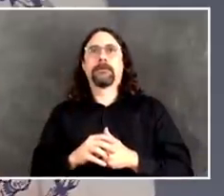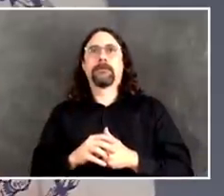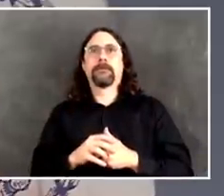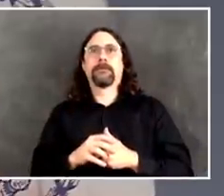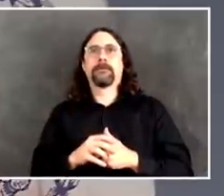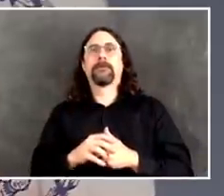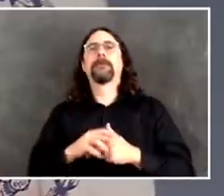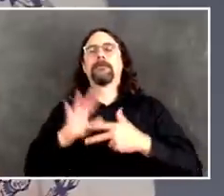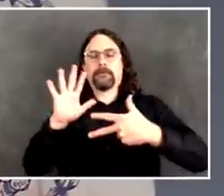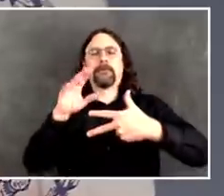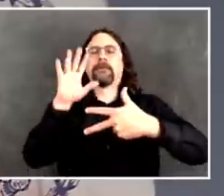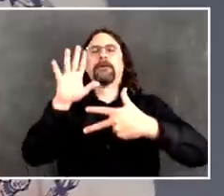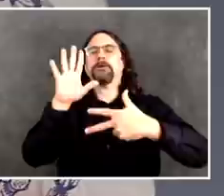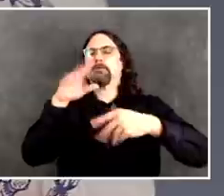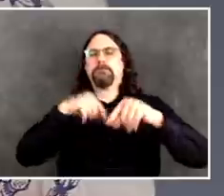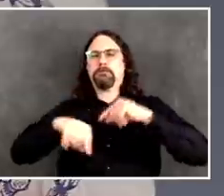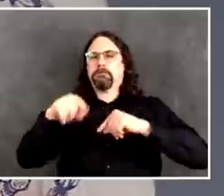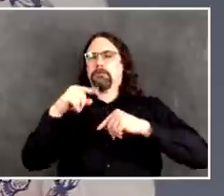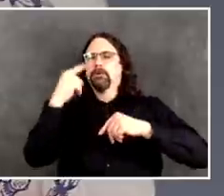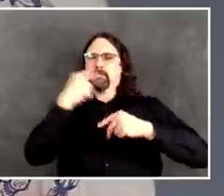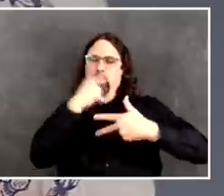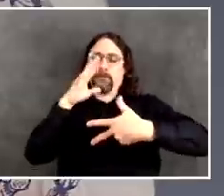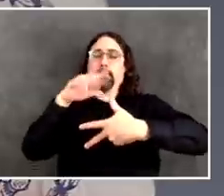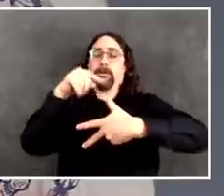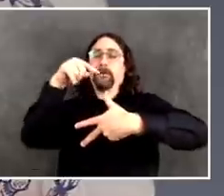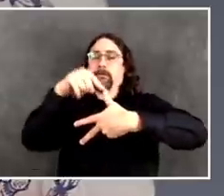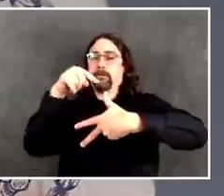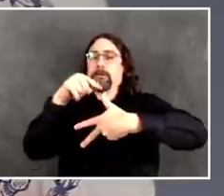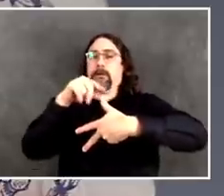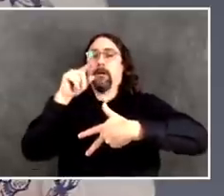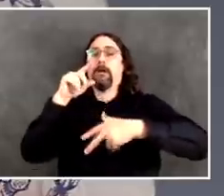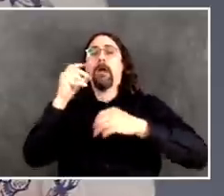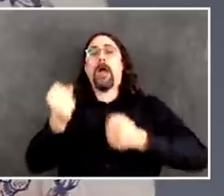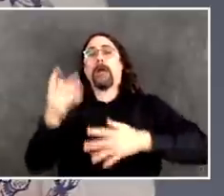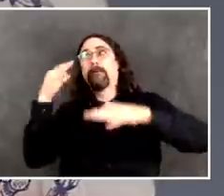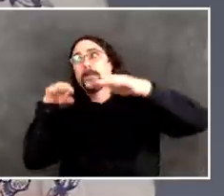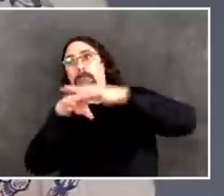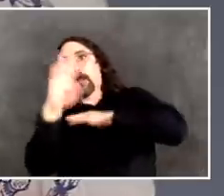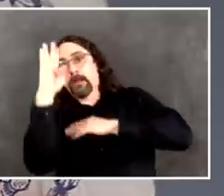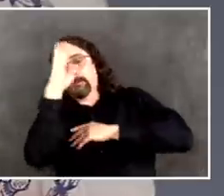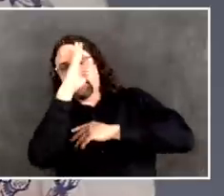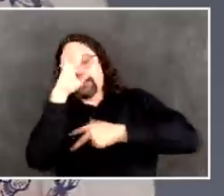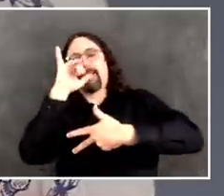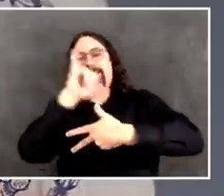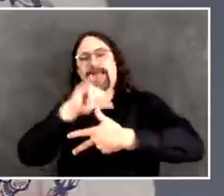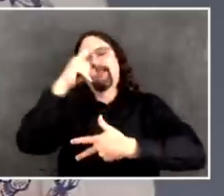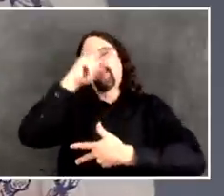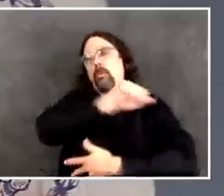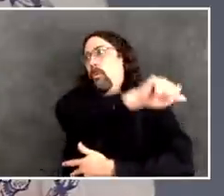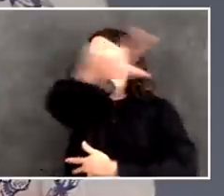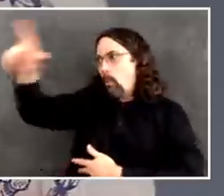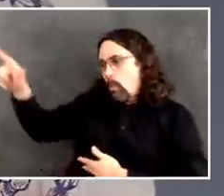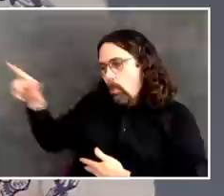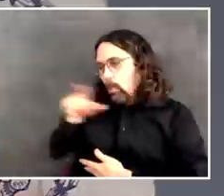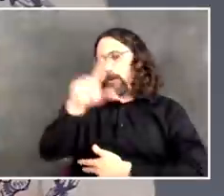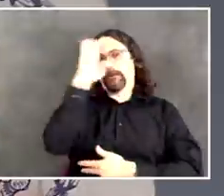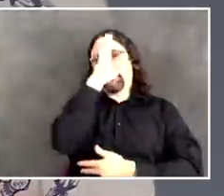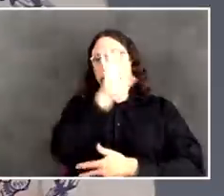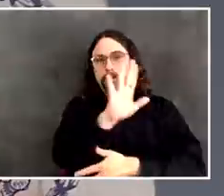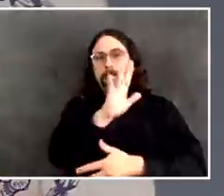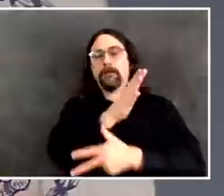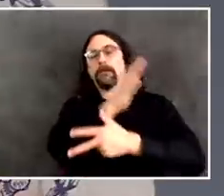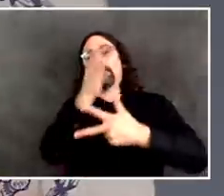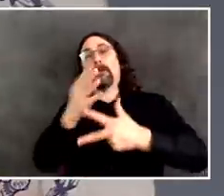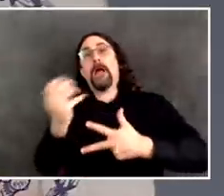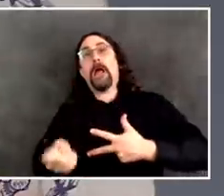So different measures, but really important to recognize the goal was to get clean, clear, consistent information that would tell